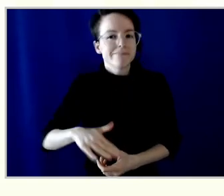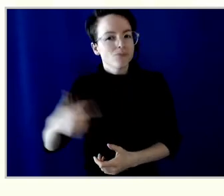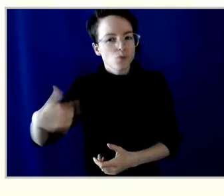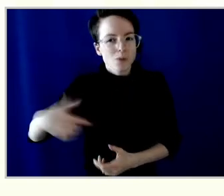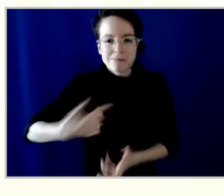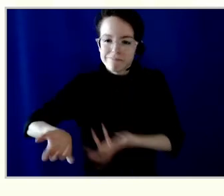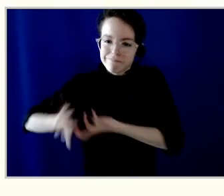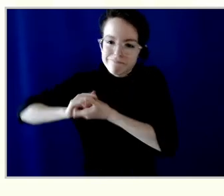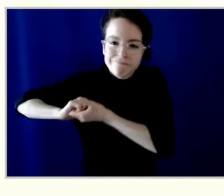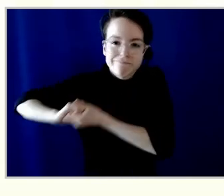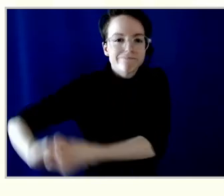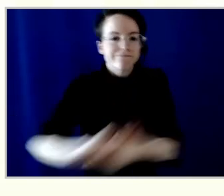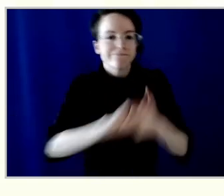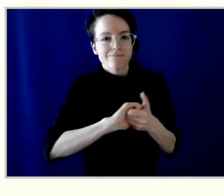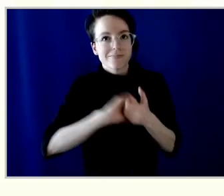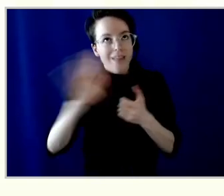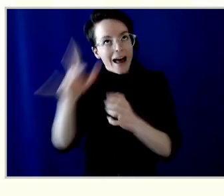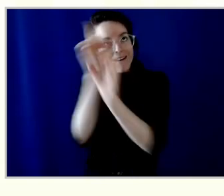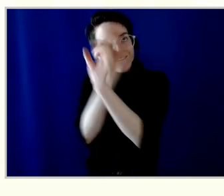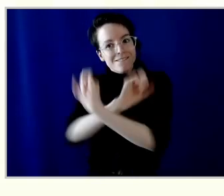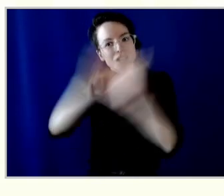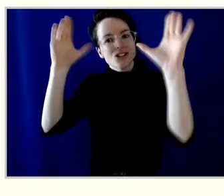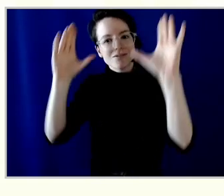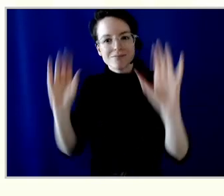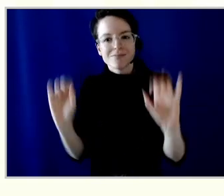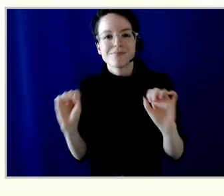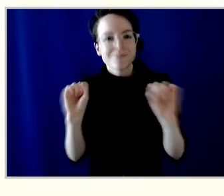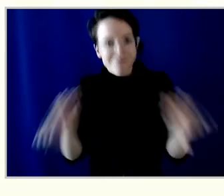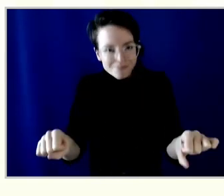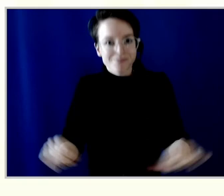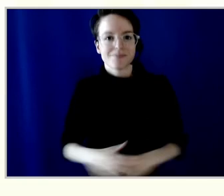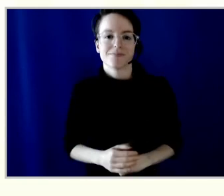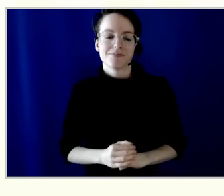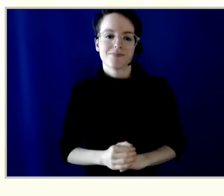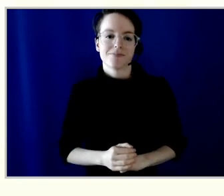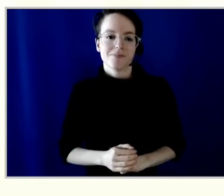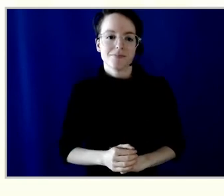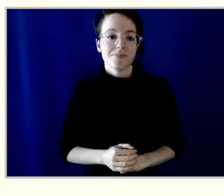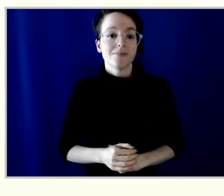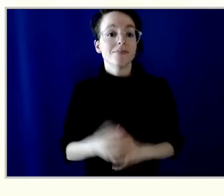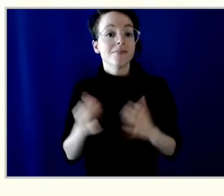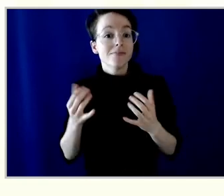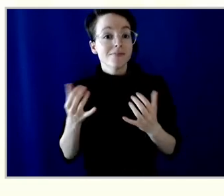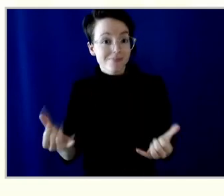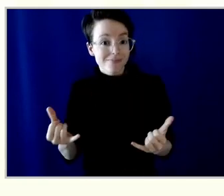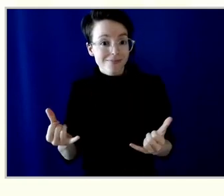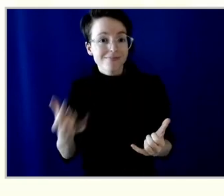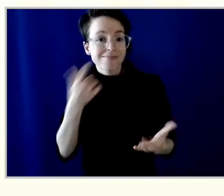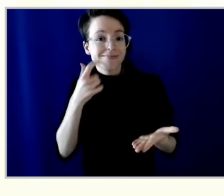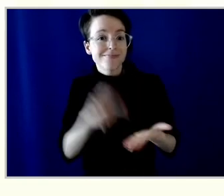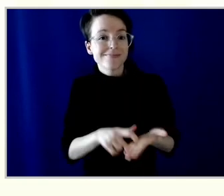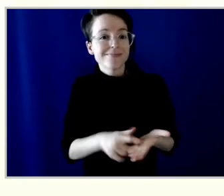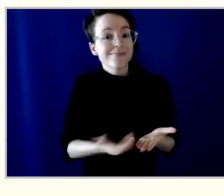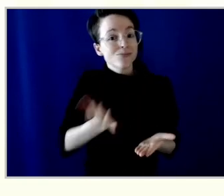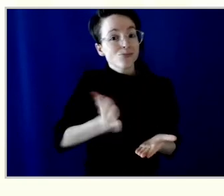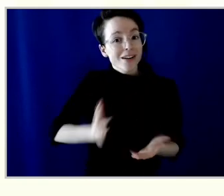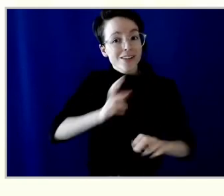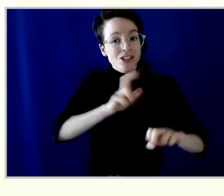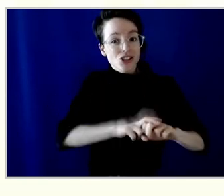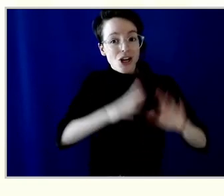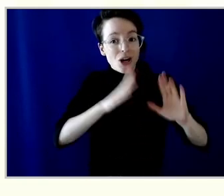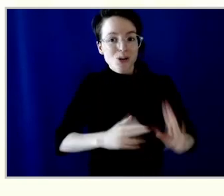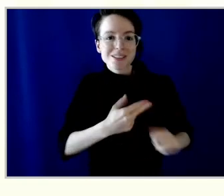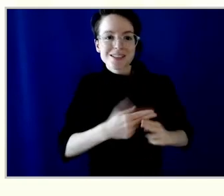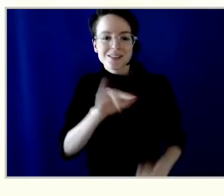And now I'd like to take a moment to acknowledge the board's previous chair, Jan O'Brien, for receiving the CCUA